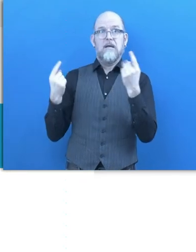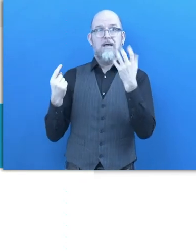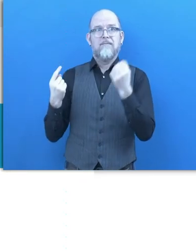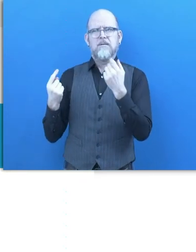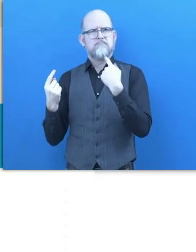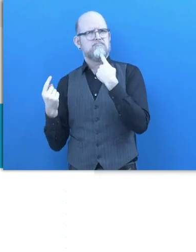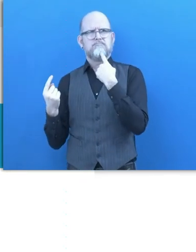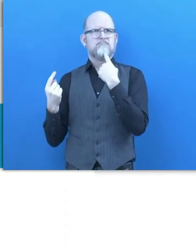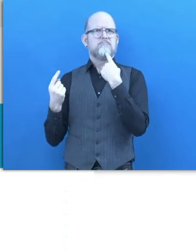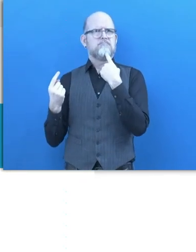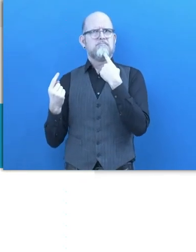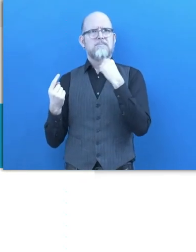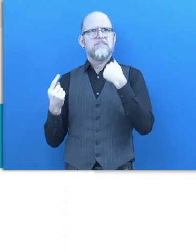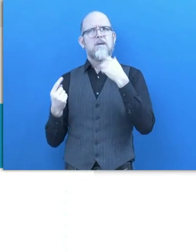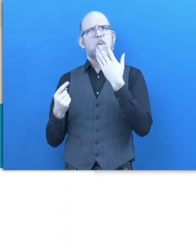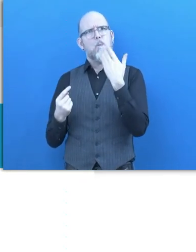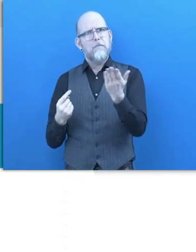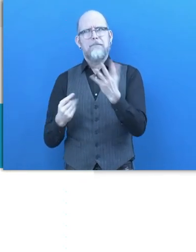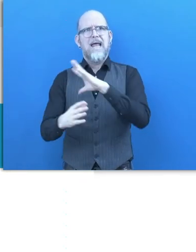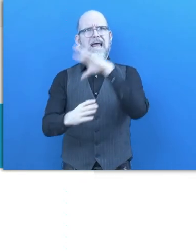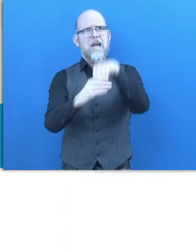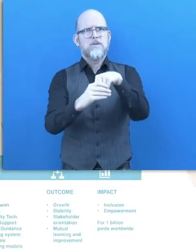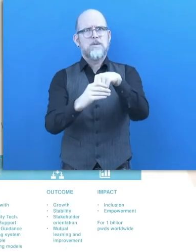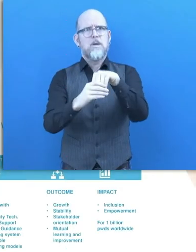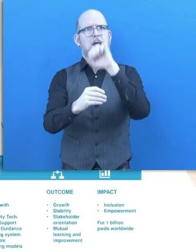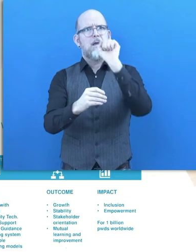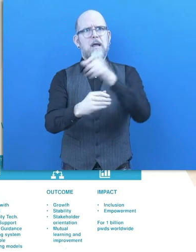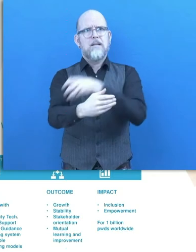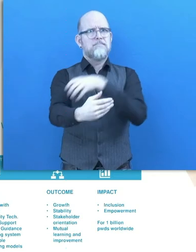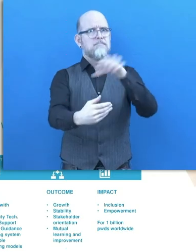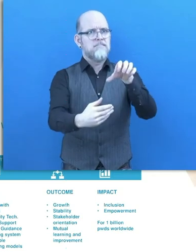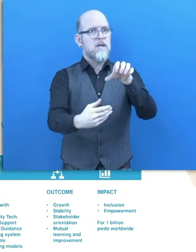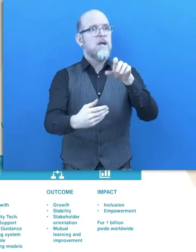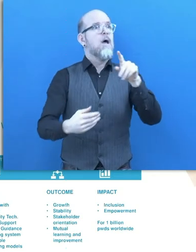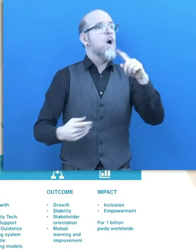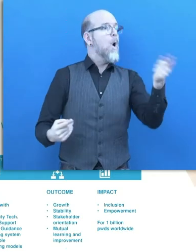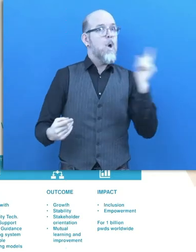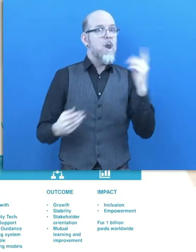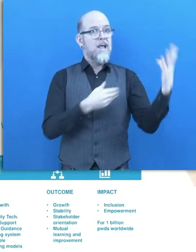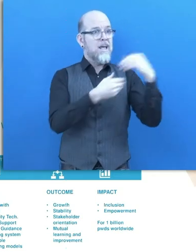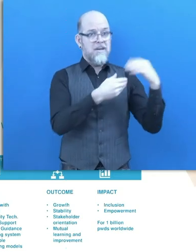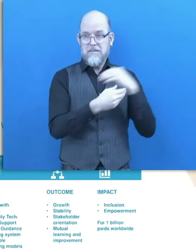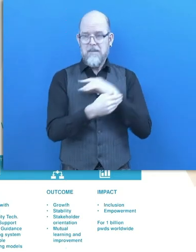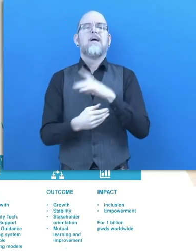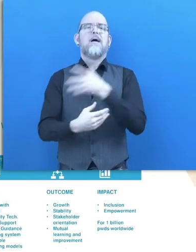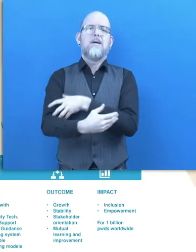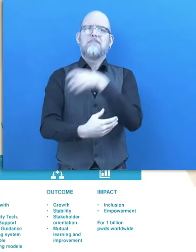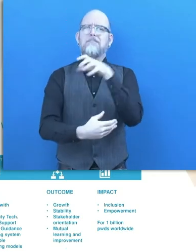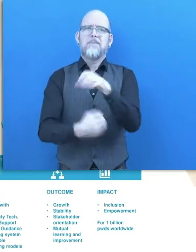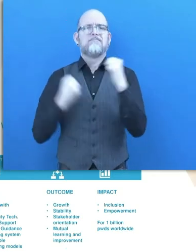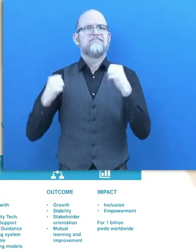inclusive and empowered world only together. So, for mapping and monitoring our